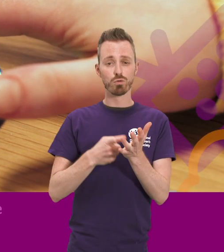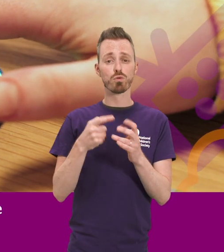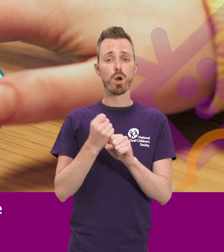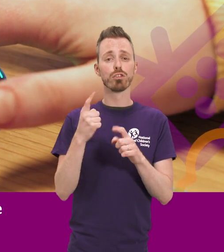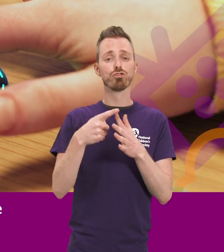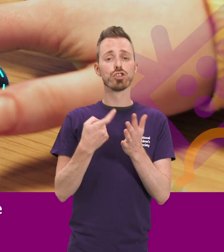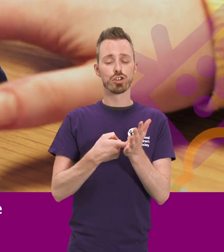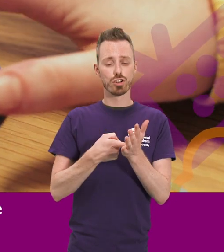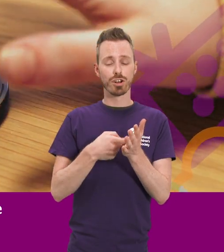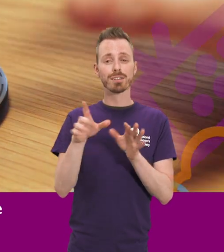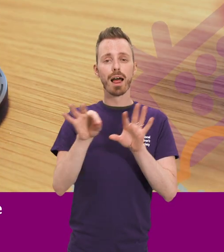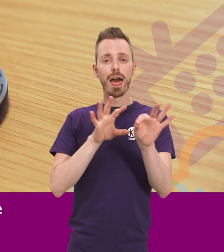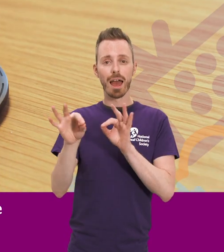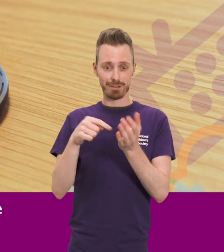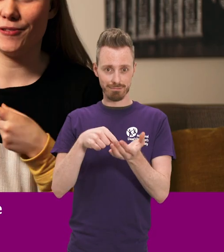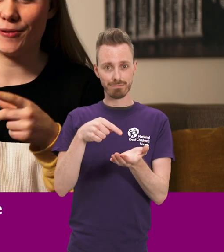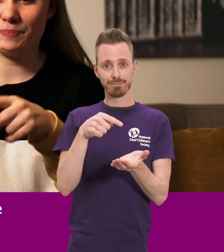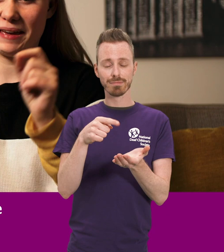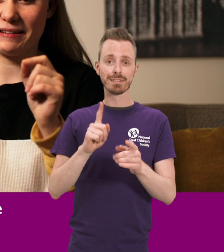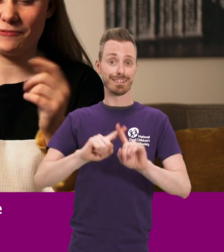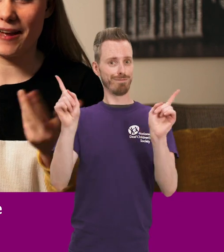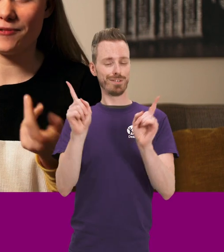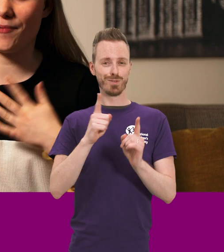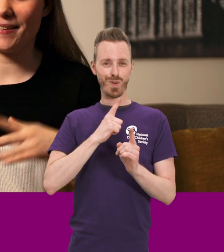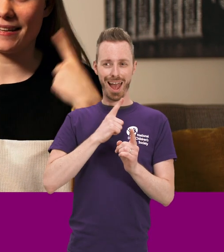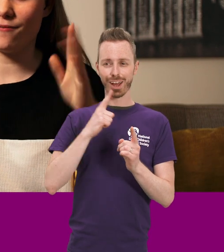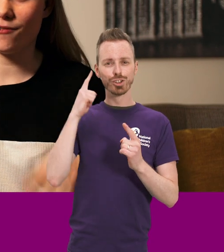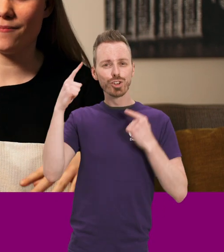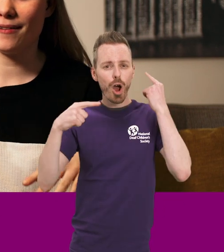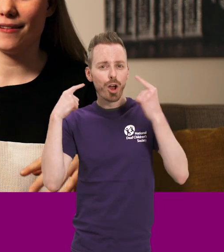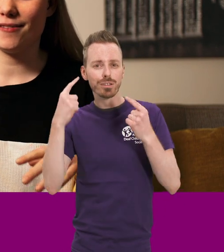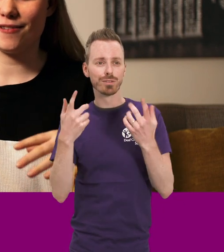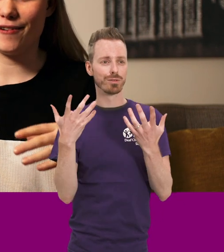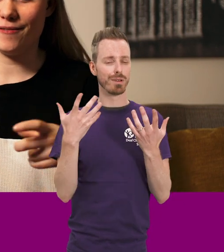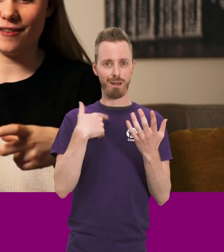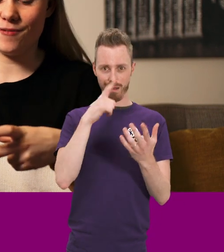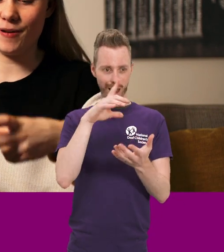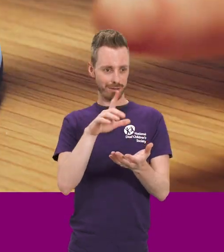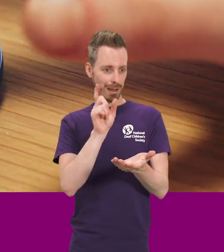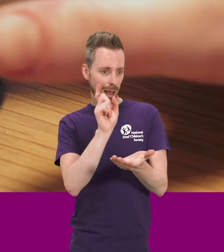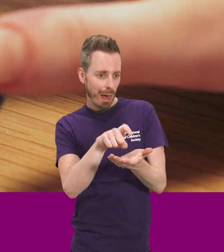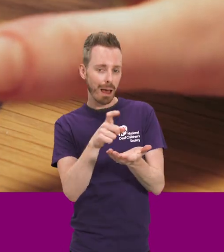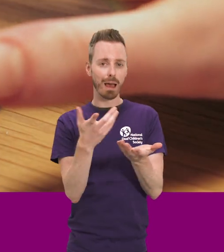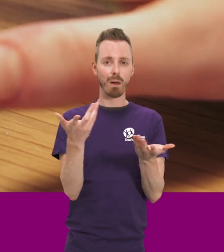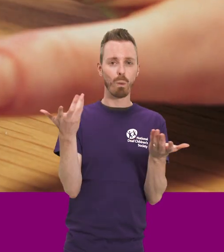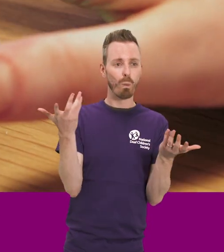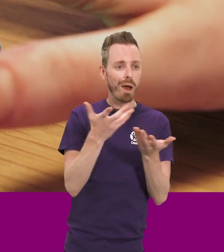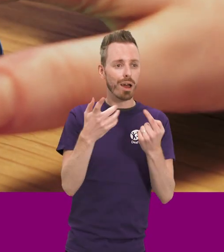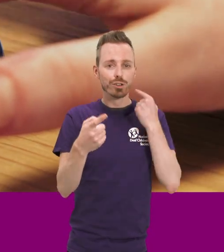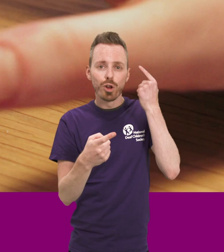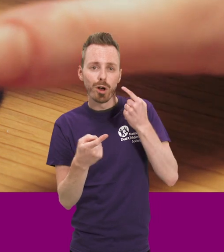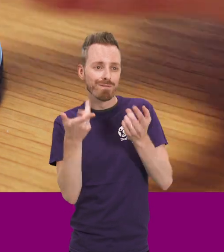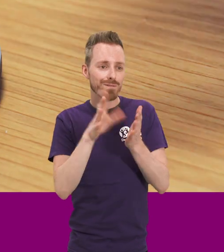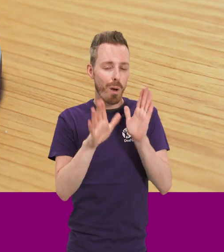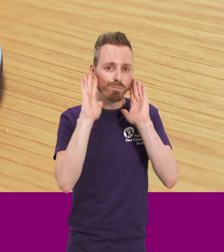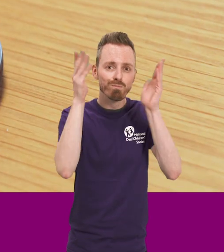This is the Roger Select. It's different because you can pick where you want the sound from. So you put it on a table and then you tap